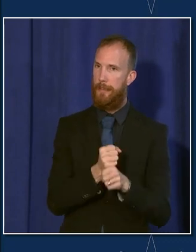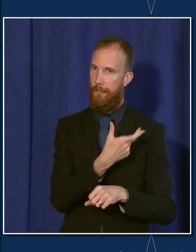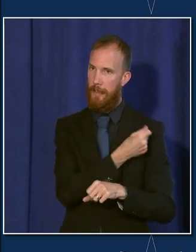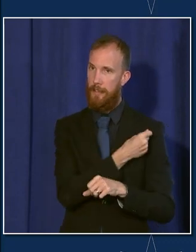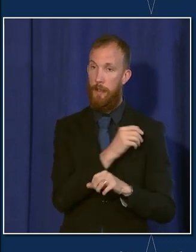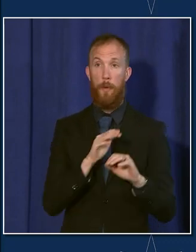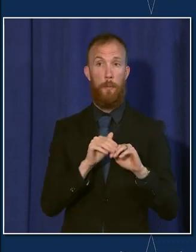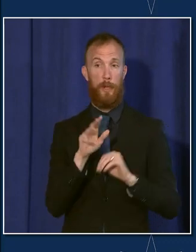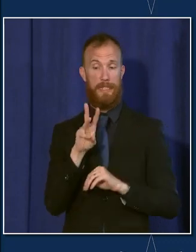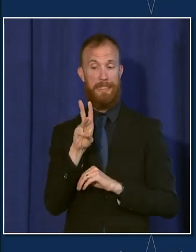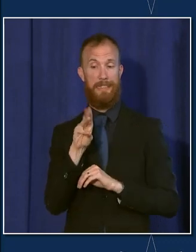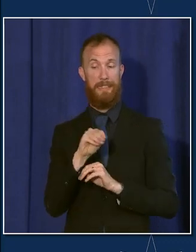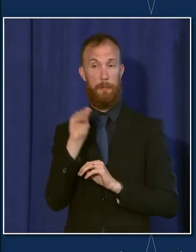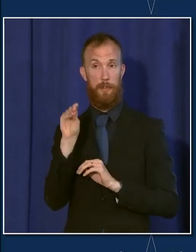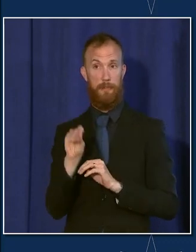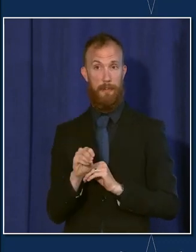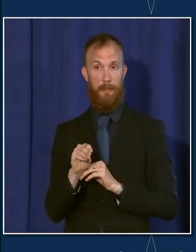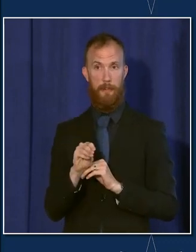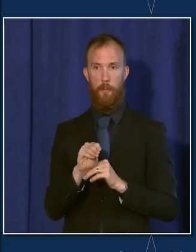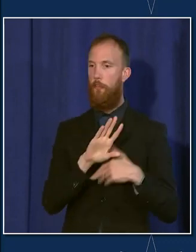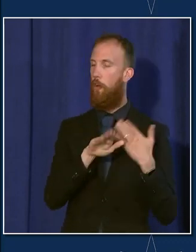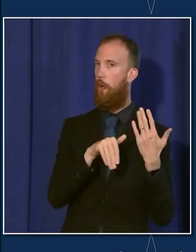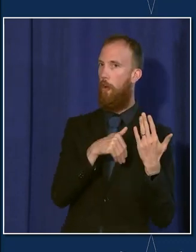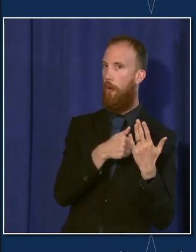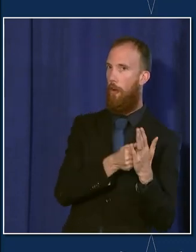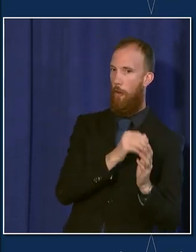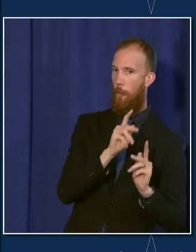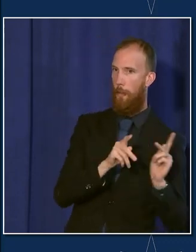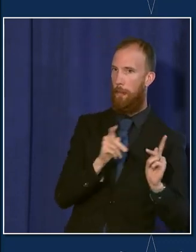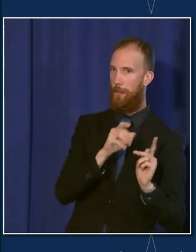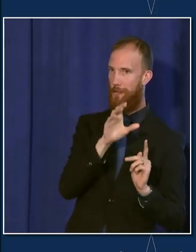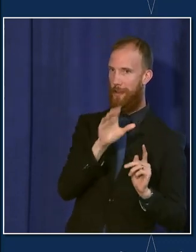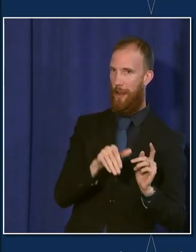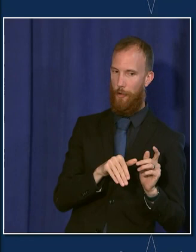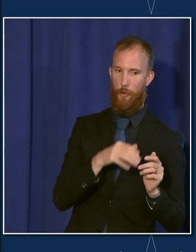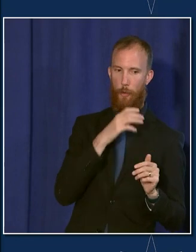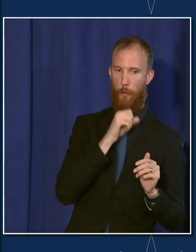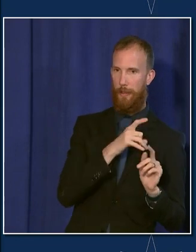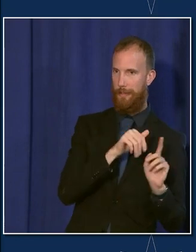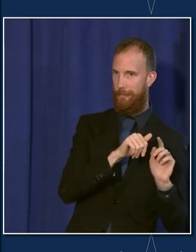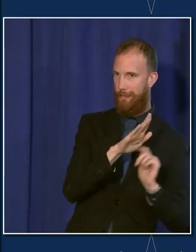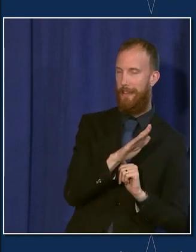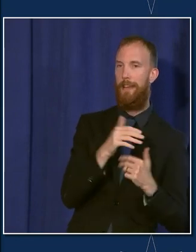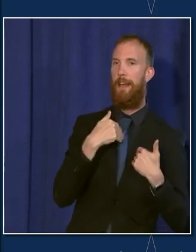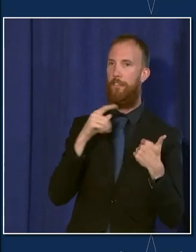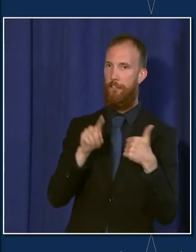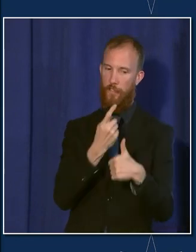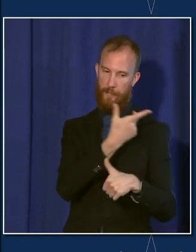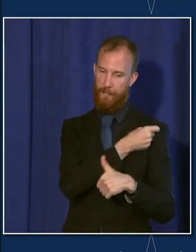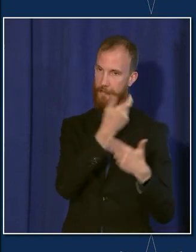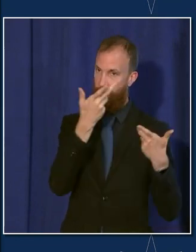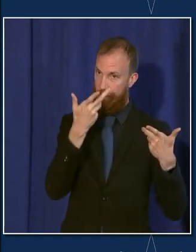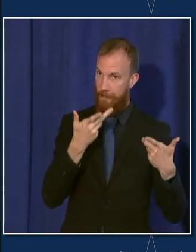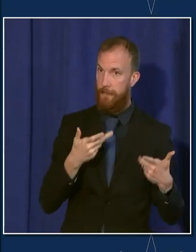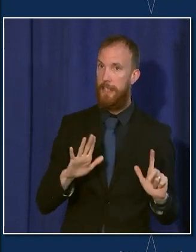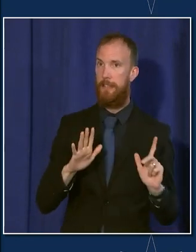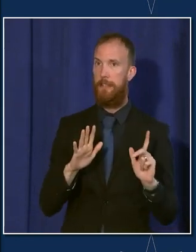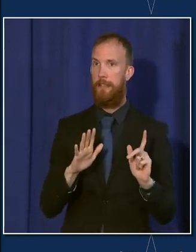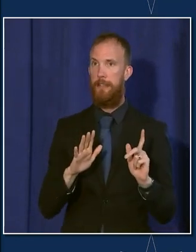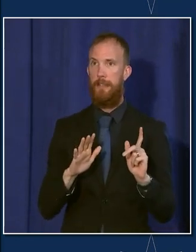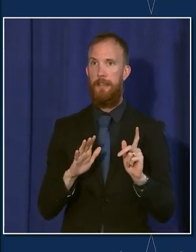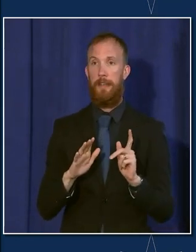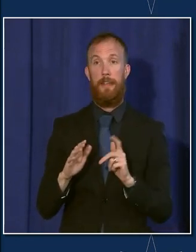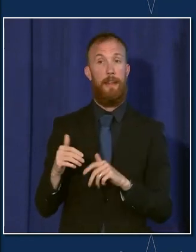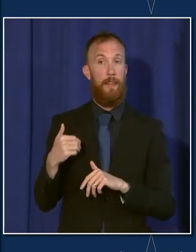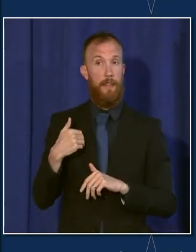of Chicagoans in all age groups over 18 have now received at least a first COVID vaccine dose and our adolescent